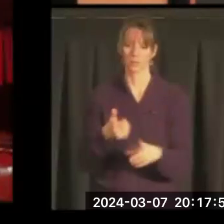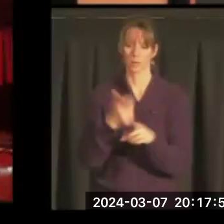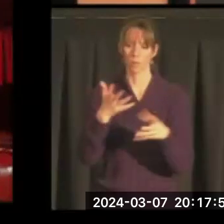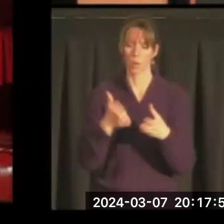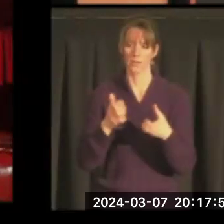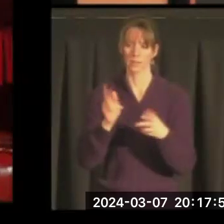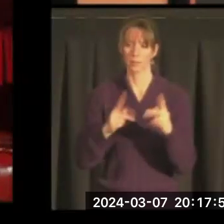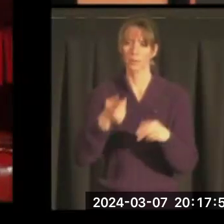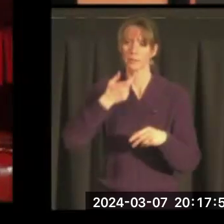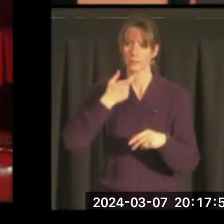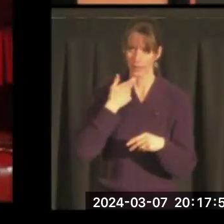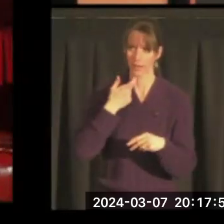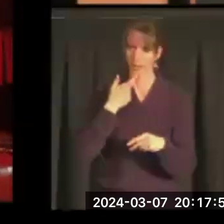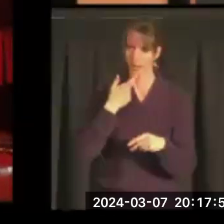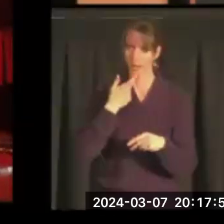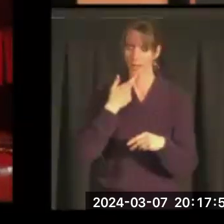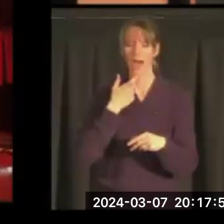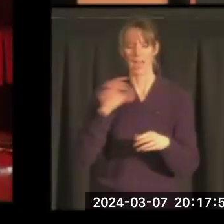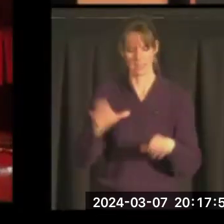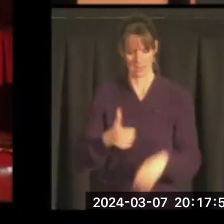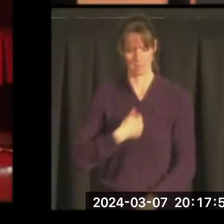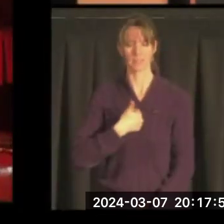have people say, I did it myself.